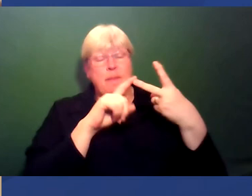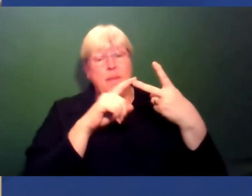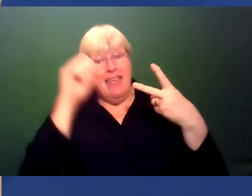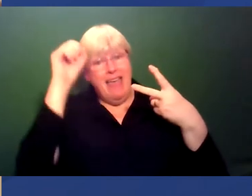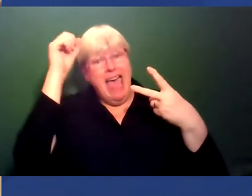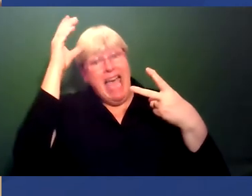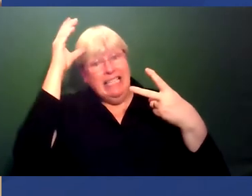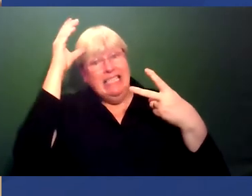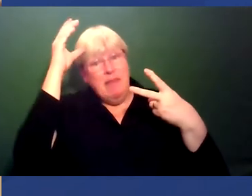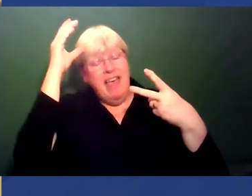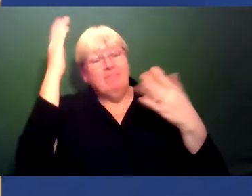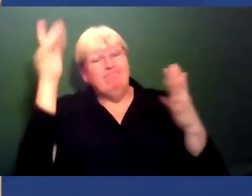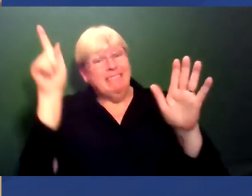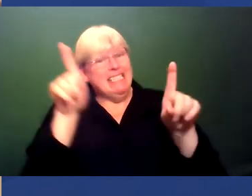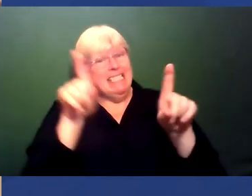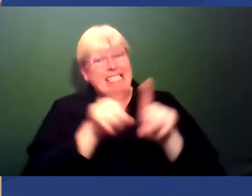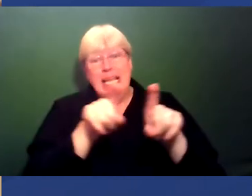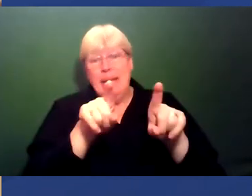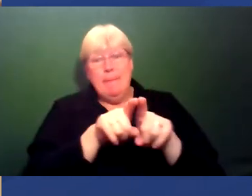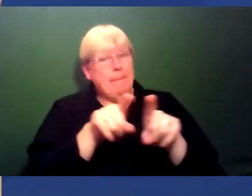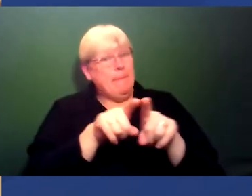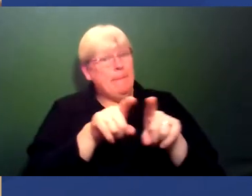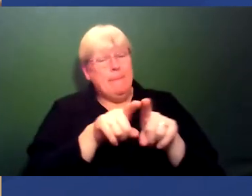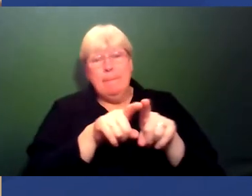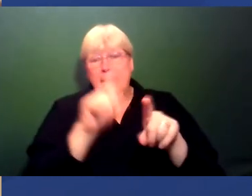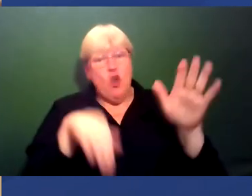harming itself before we start pointing the finger at the media.